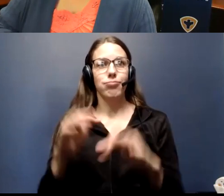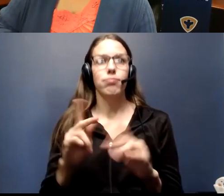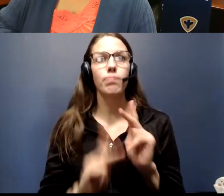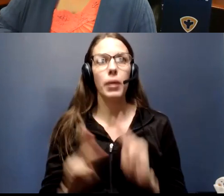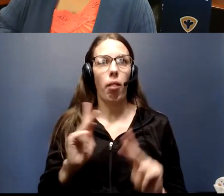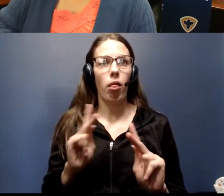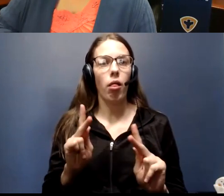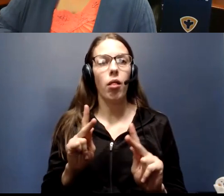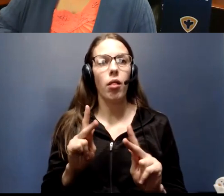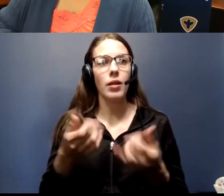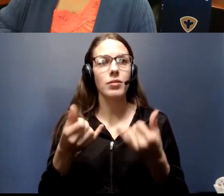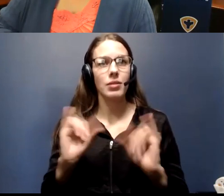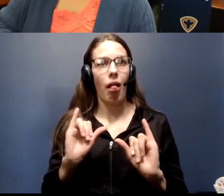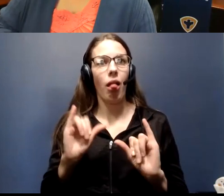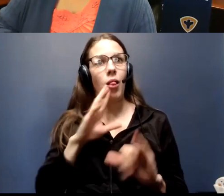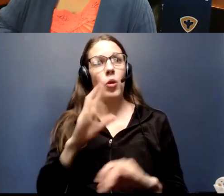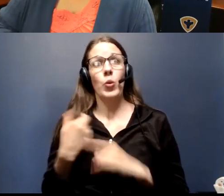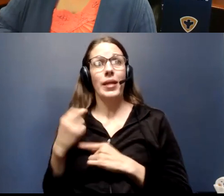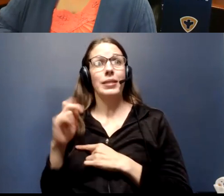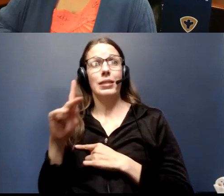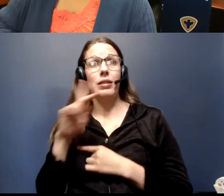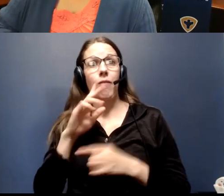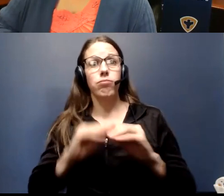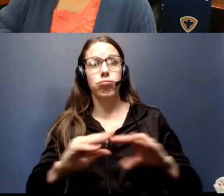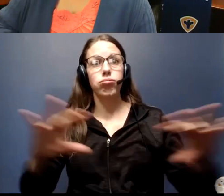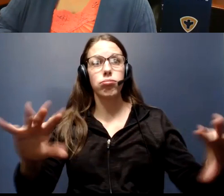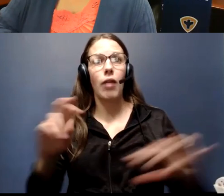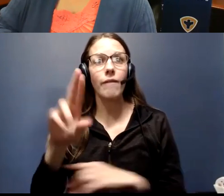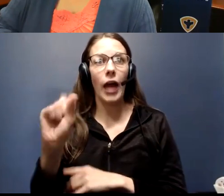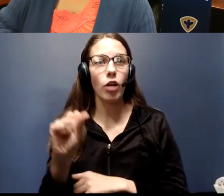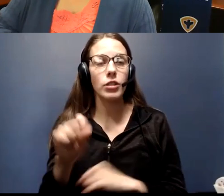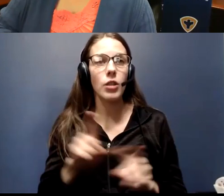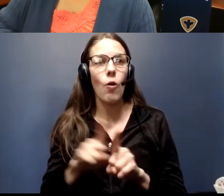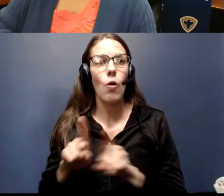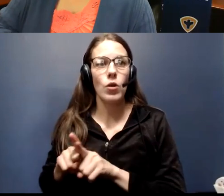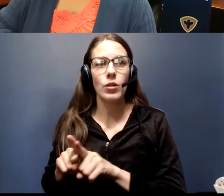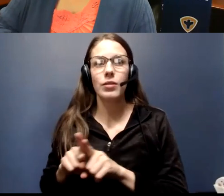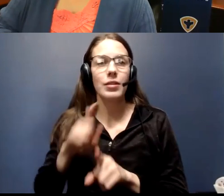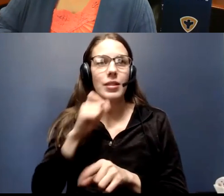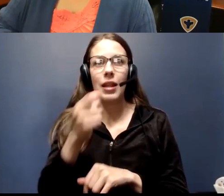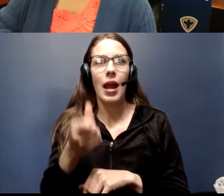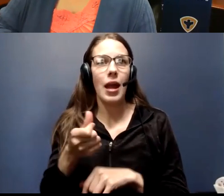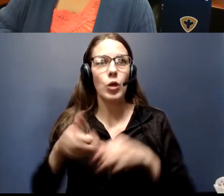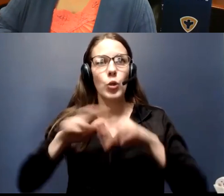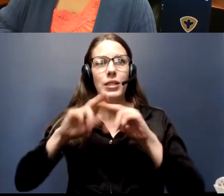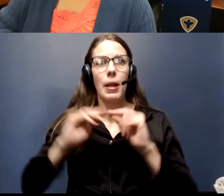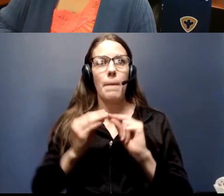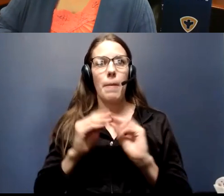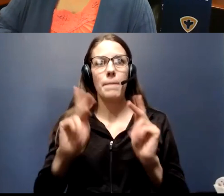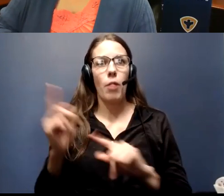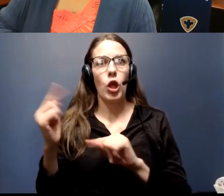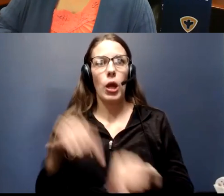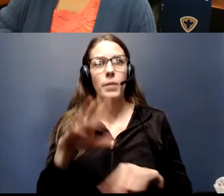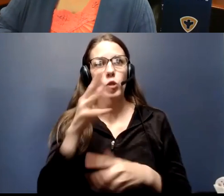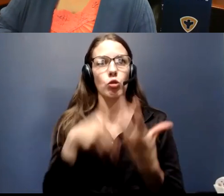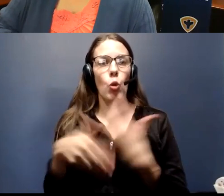These still run the risk of spreading the virus. Also, you should not increase the number of people you're having over for a